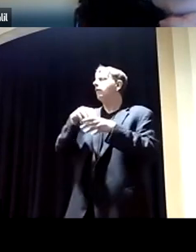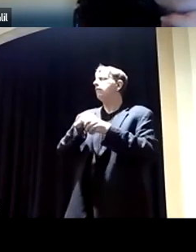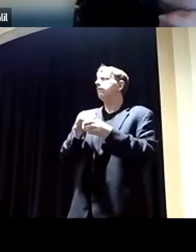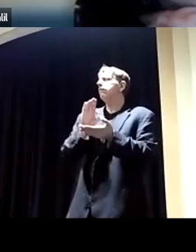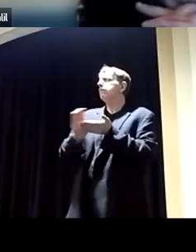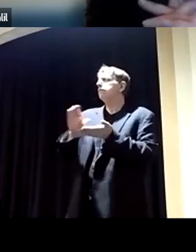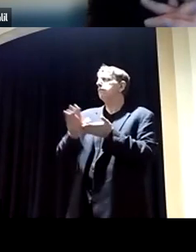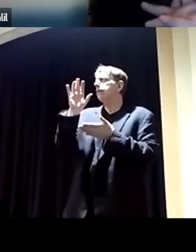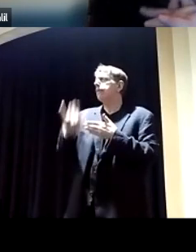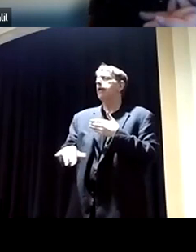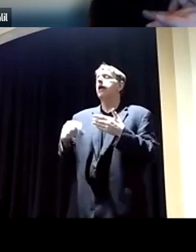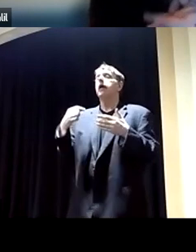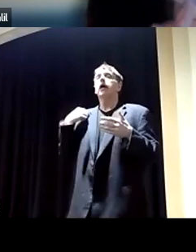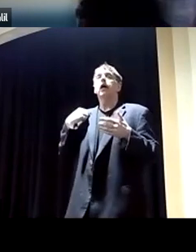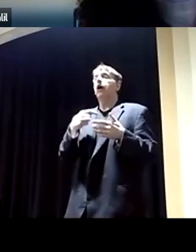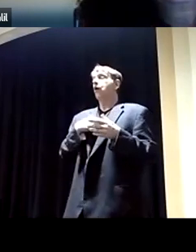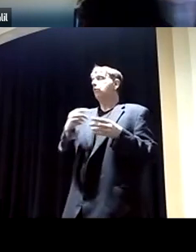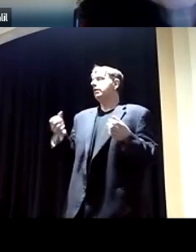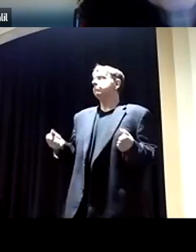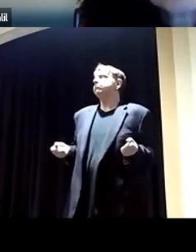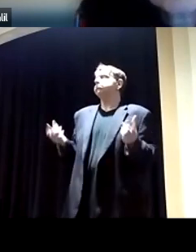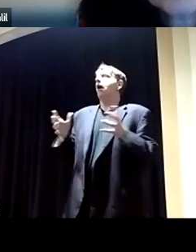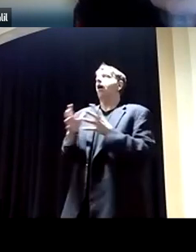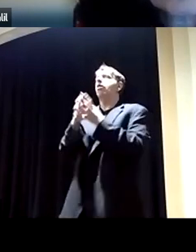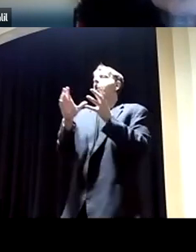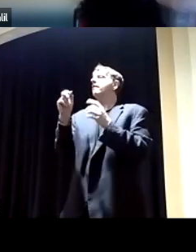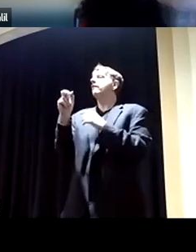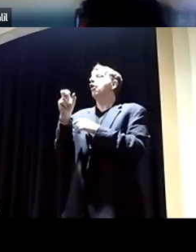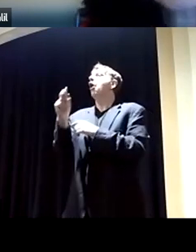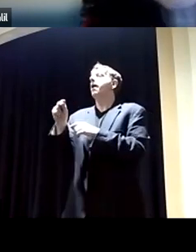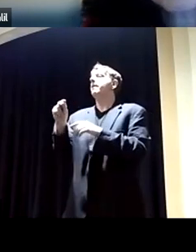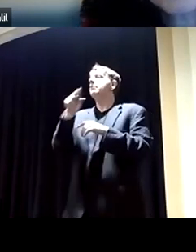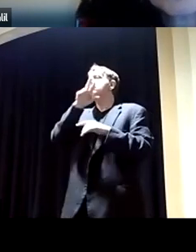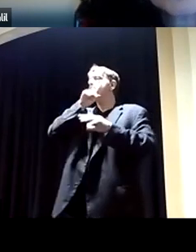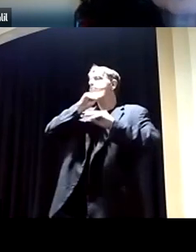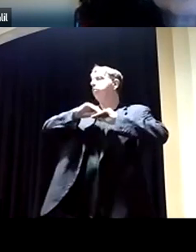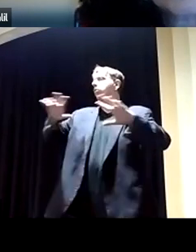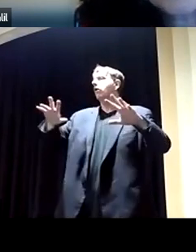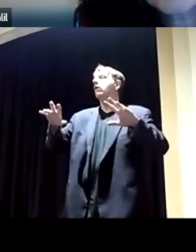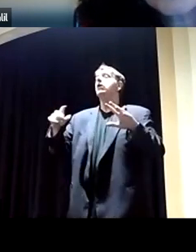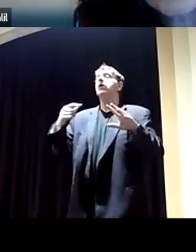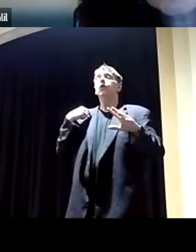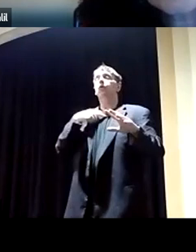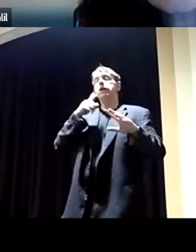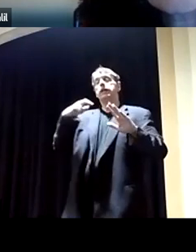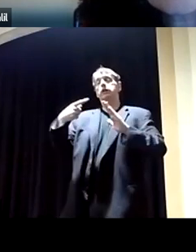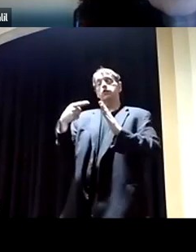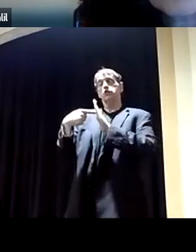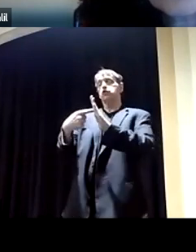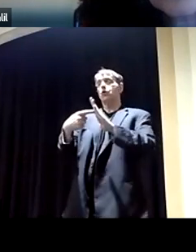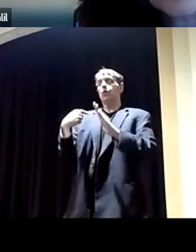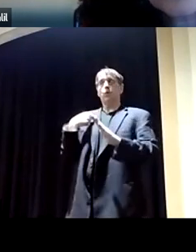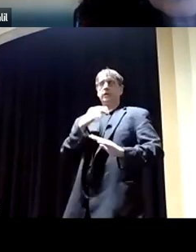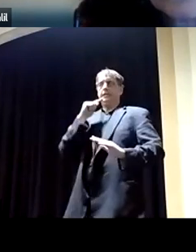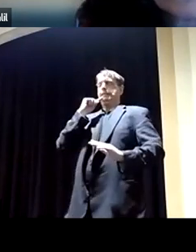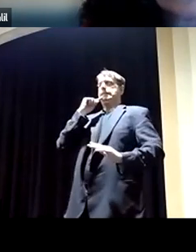carbon methane that we emit, we're going to have to rally the world. And we rally the world by showing we're serious about this. Congressman